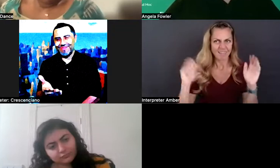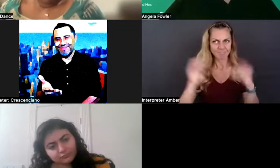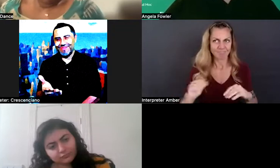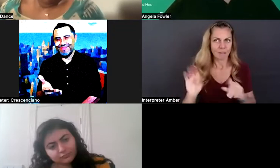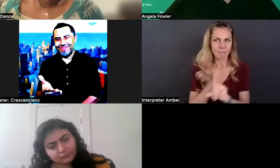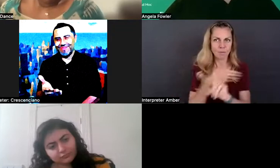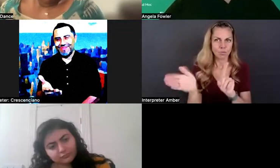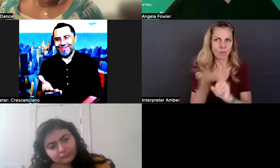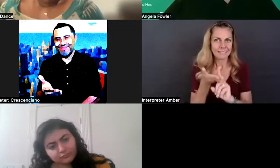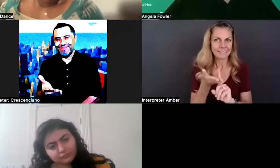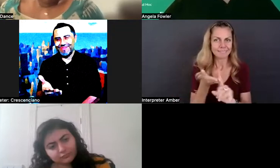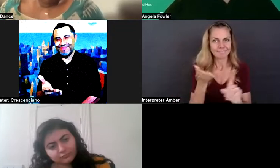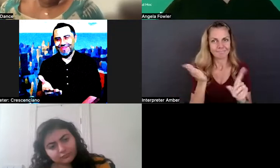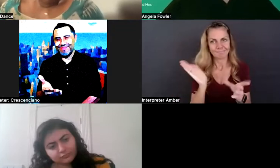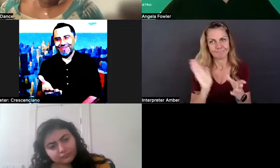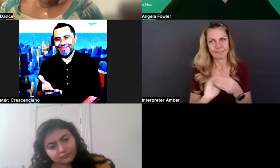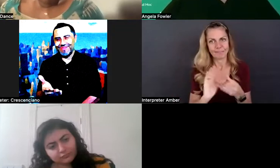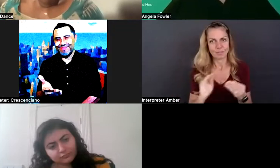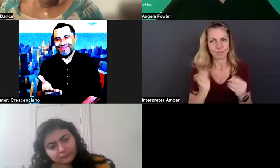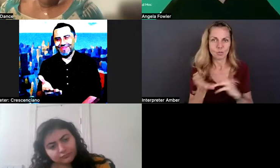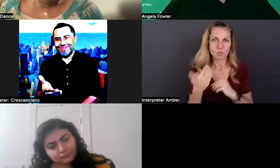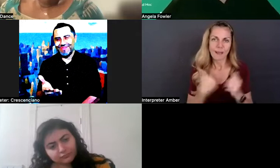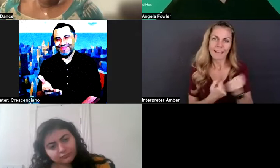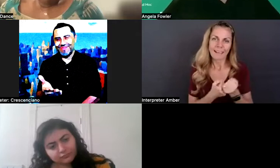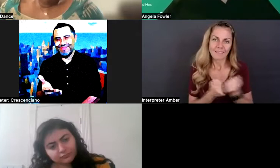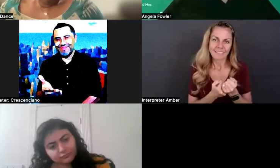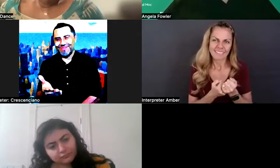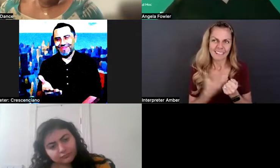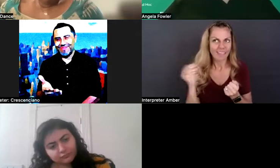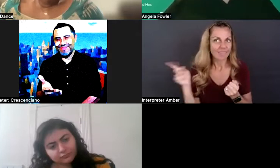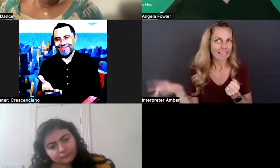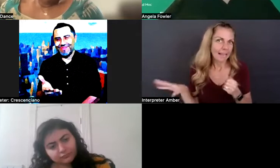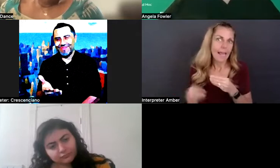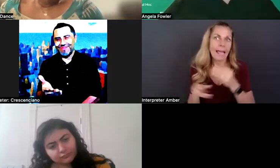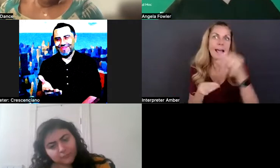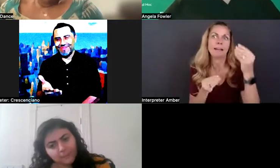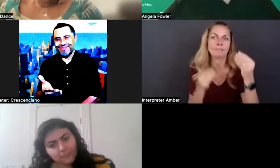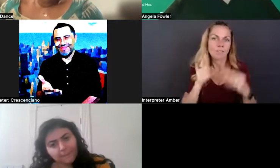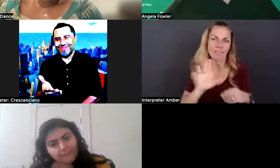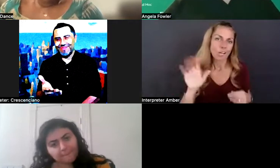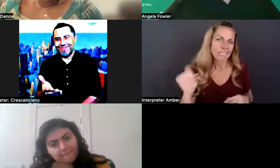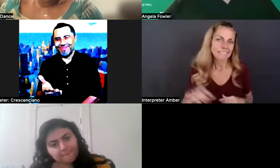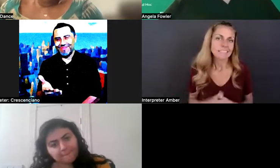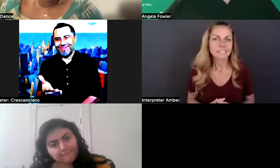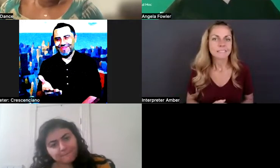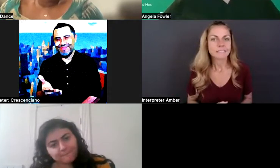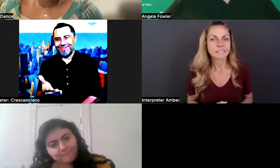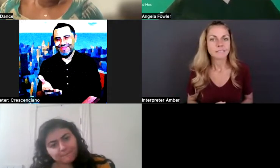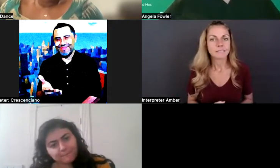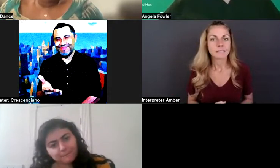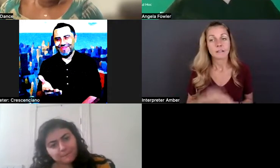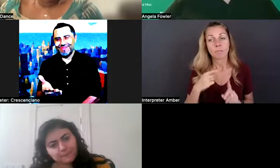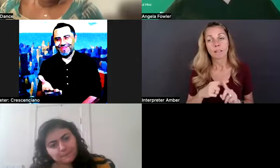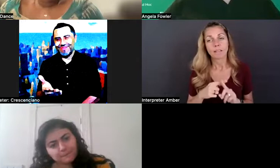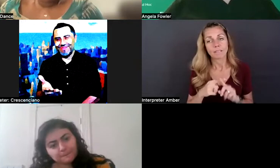uh, through my advocacy and they can expound upon that for their needs. Um, and I, I found, so the, and it goes well with your advice from